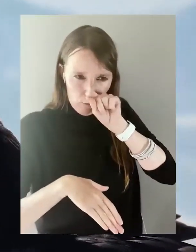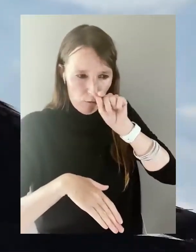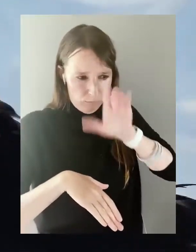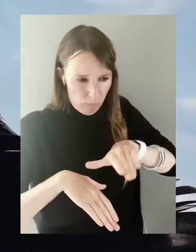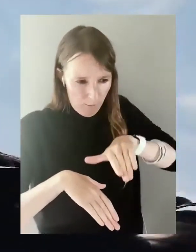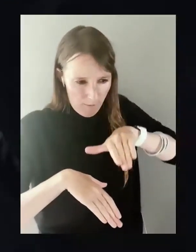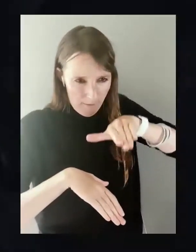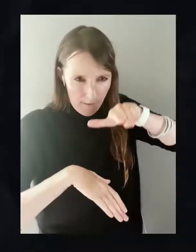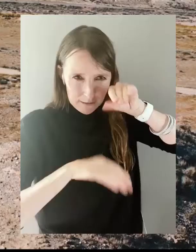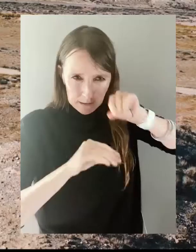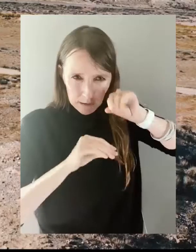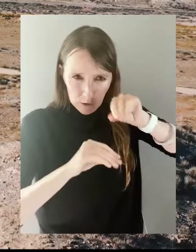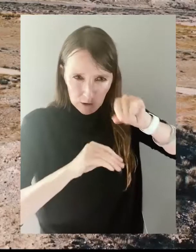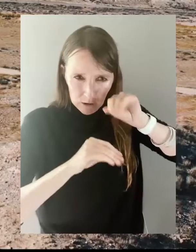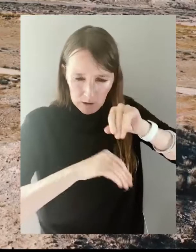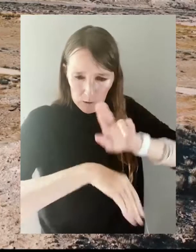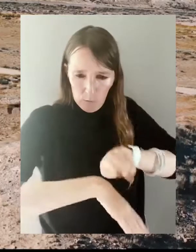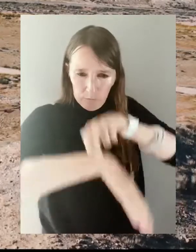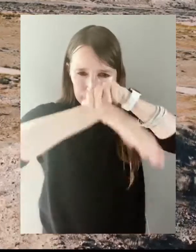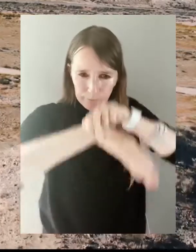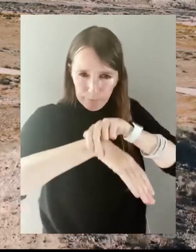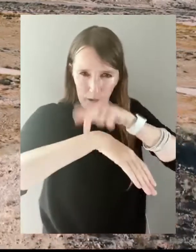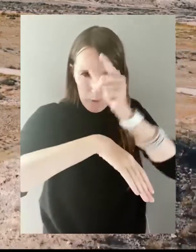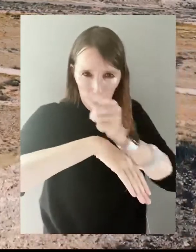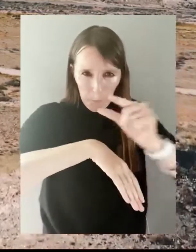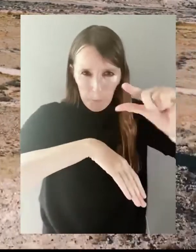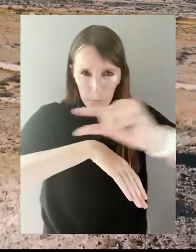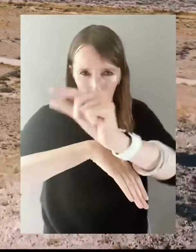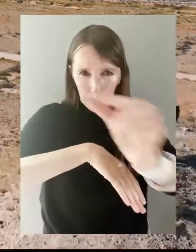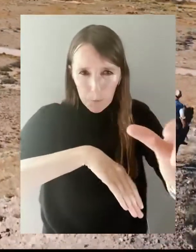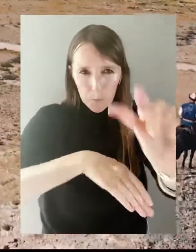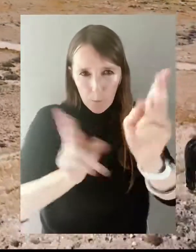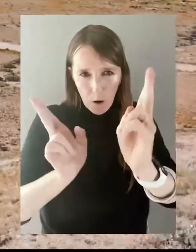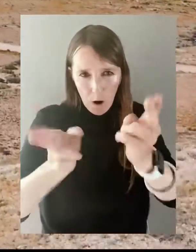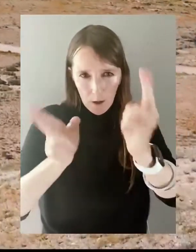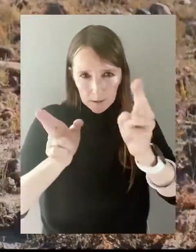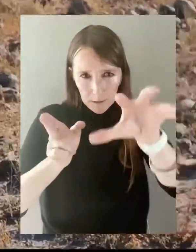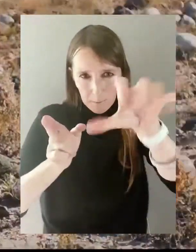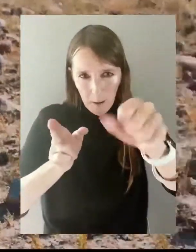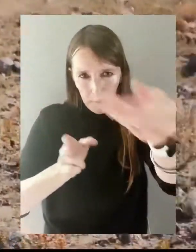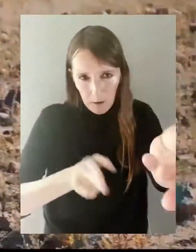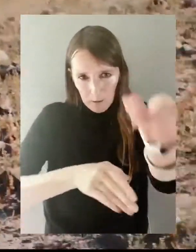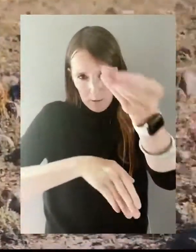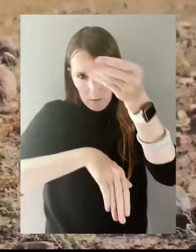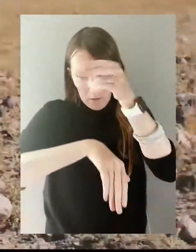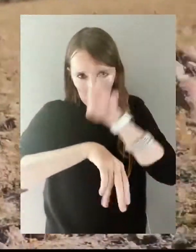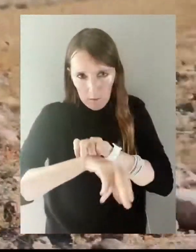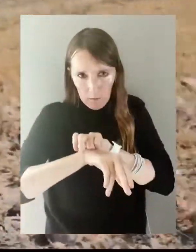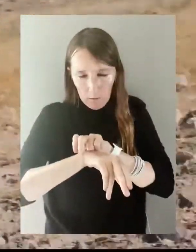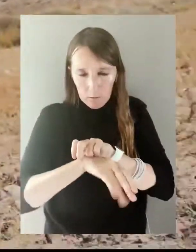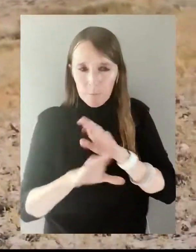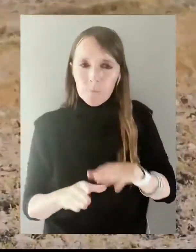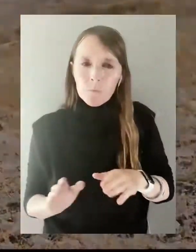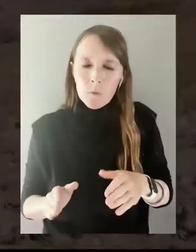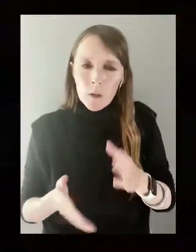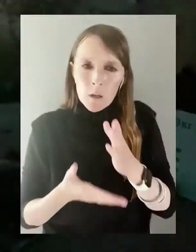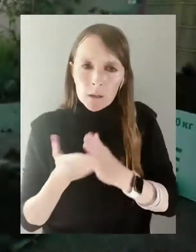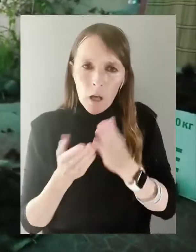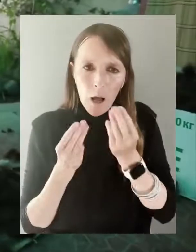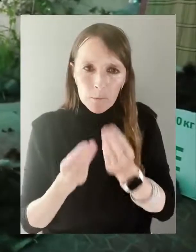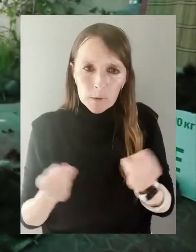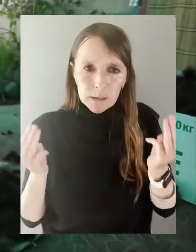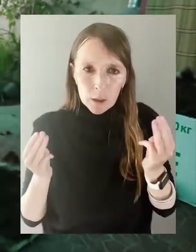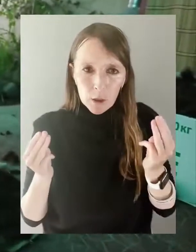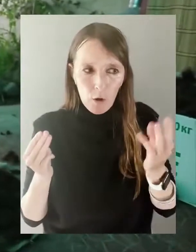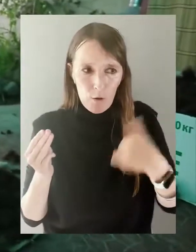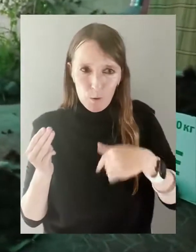of hunting where hunters raise and take care of birds of prey to use them in hunting afterwards. One of